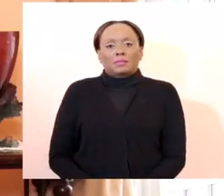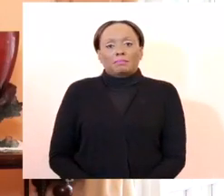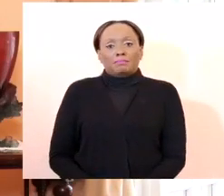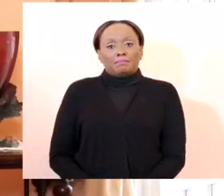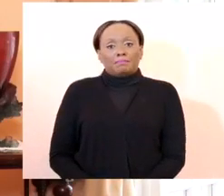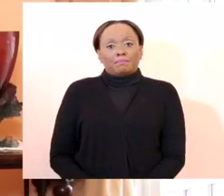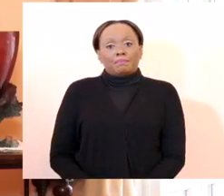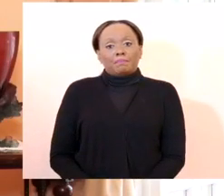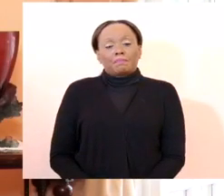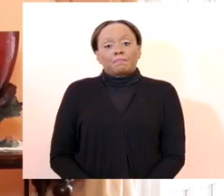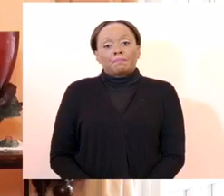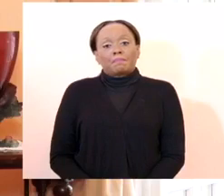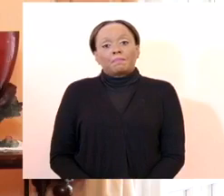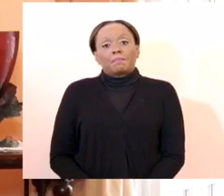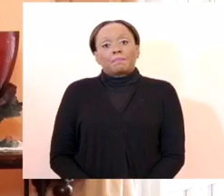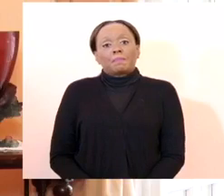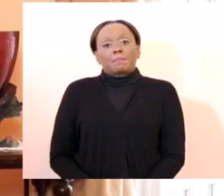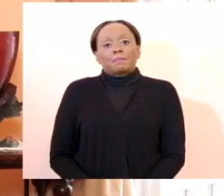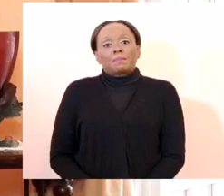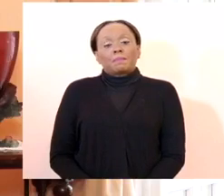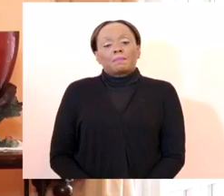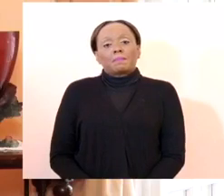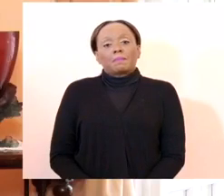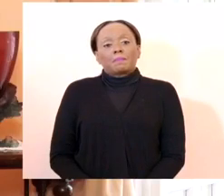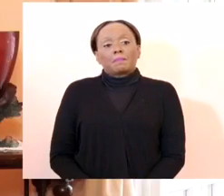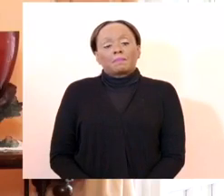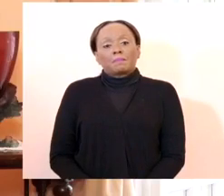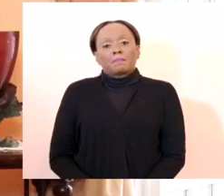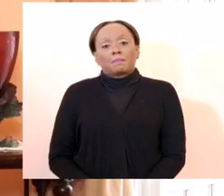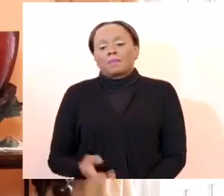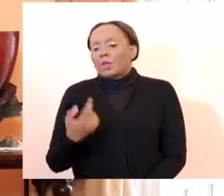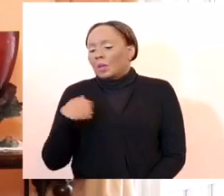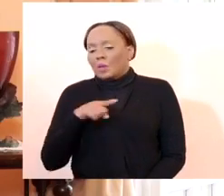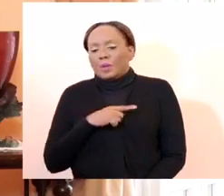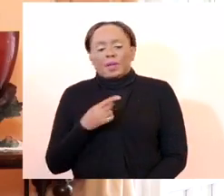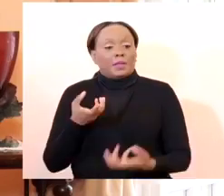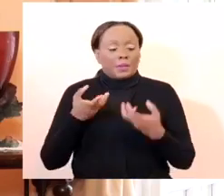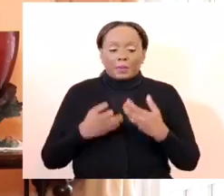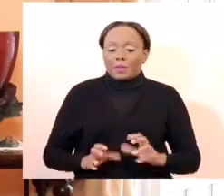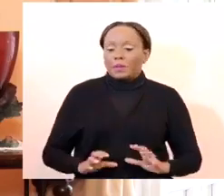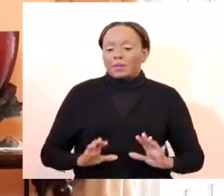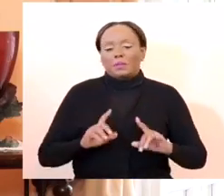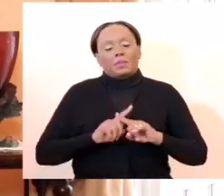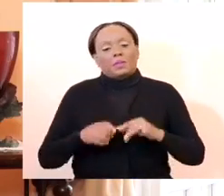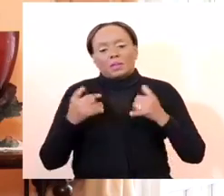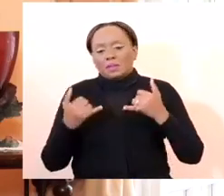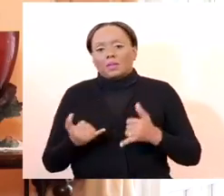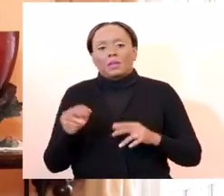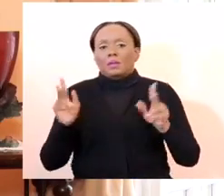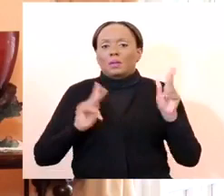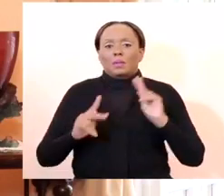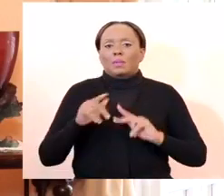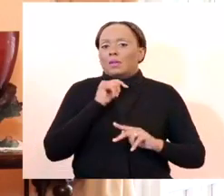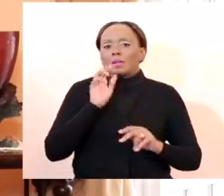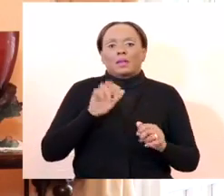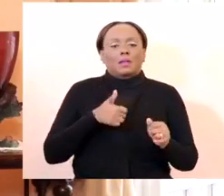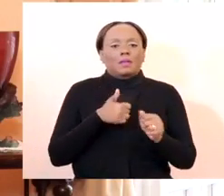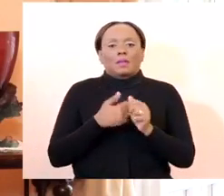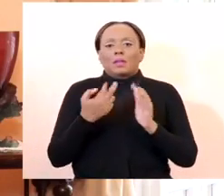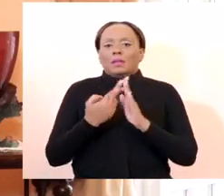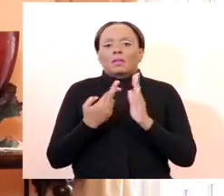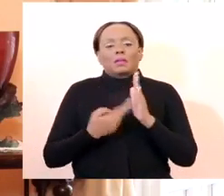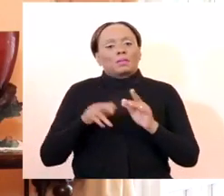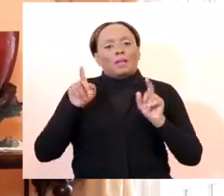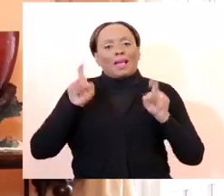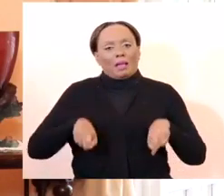jurisdictions and we've been loath to come to that, but we feel that we are now at the position where it is the appropriate